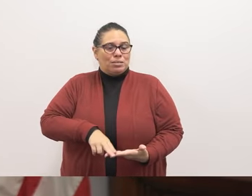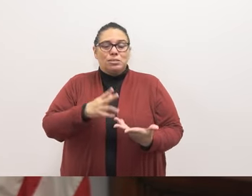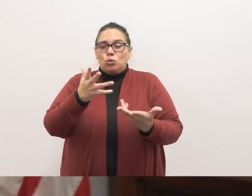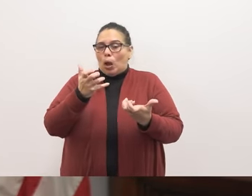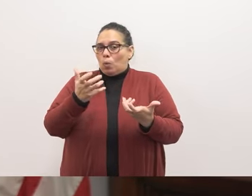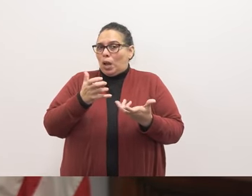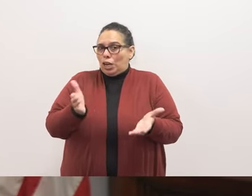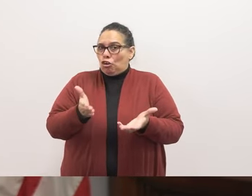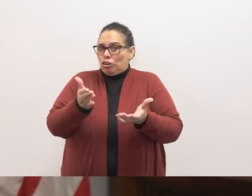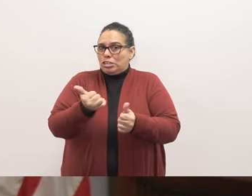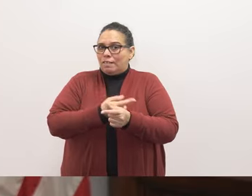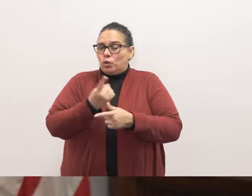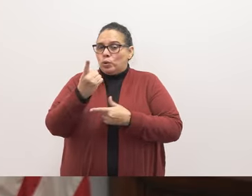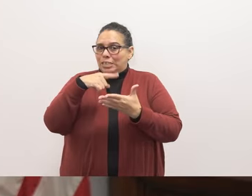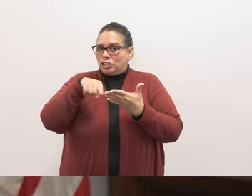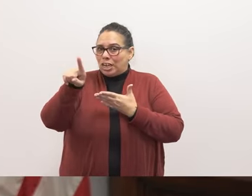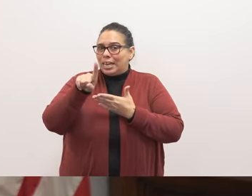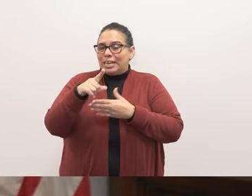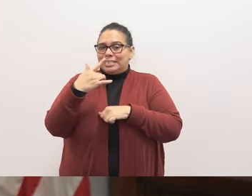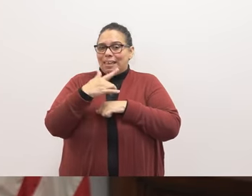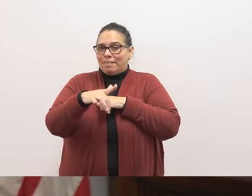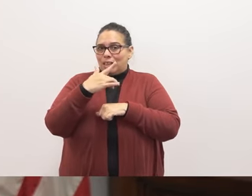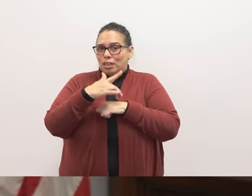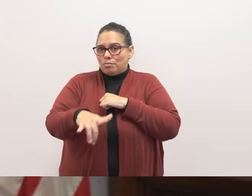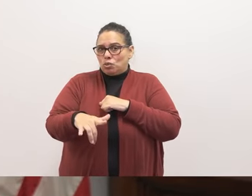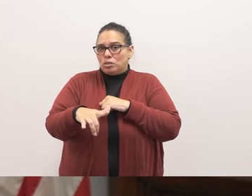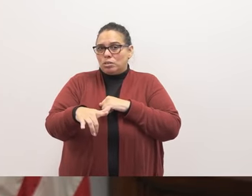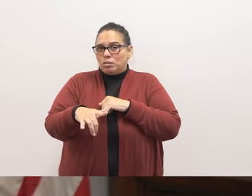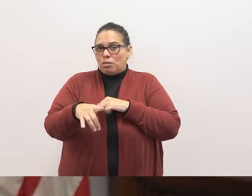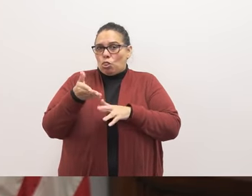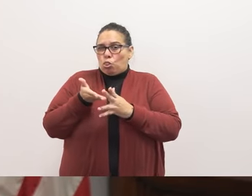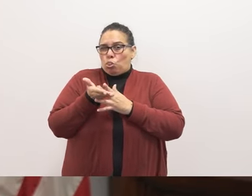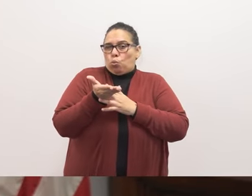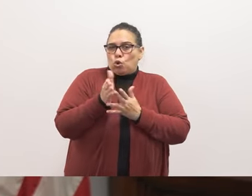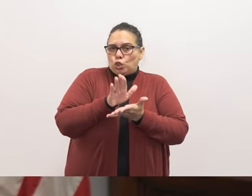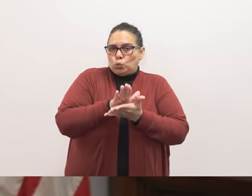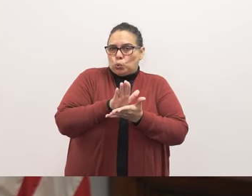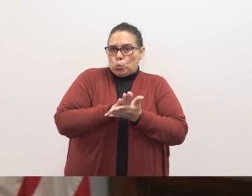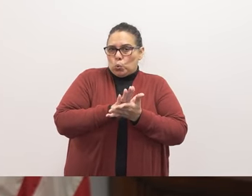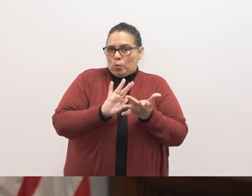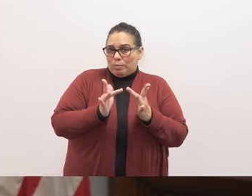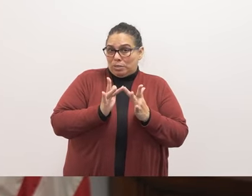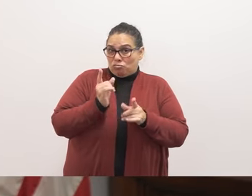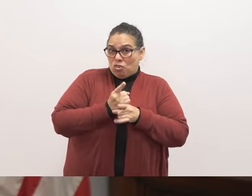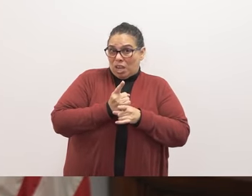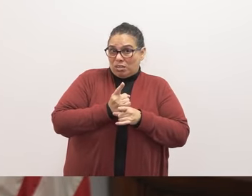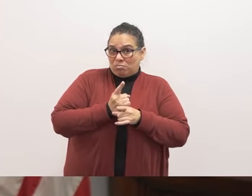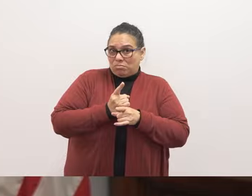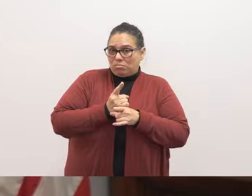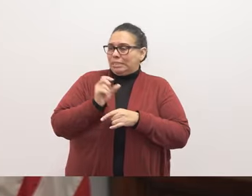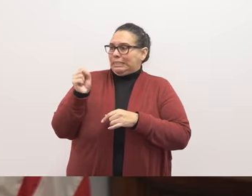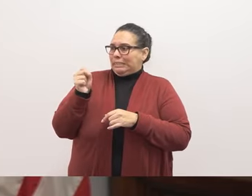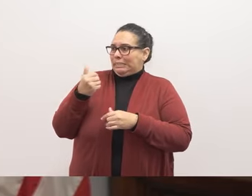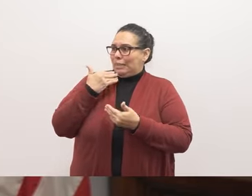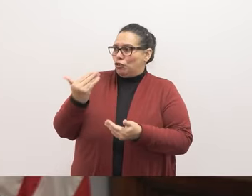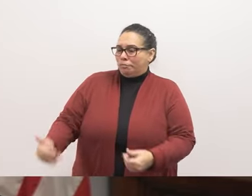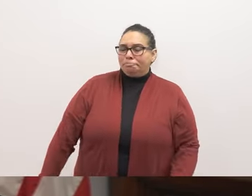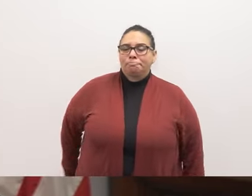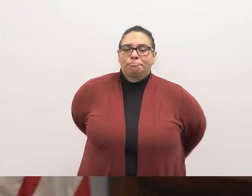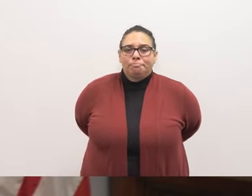everyone to check those out this should be available these would be the individual school websites right dr. Baker thank you